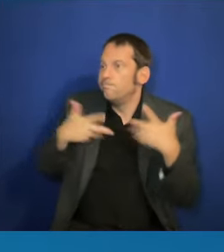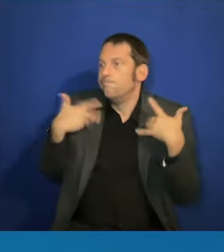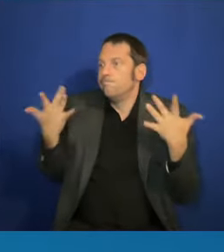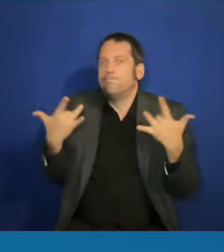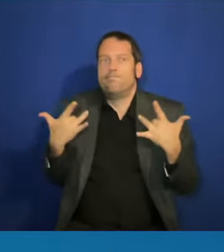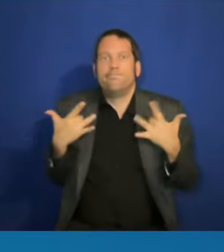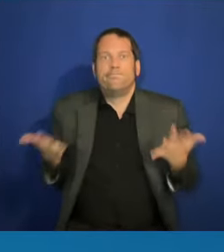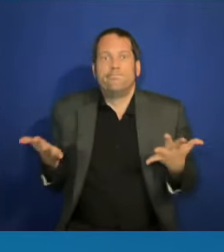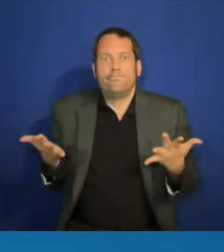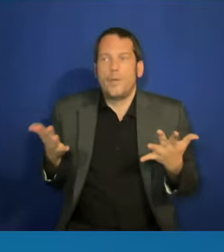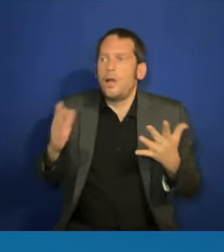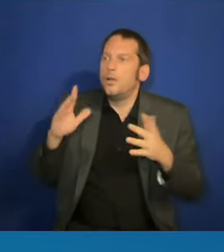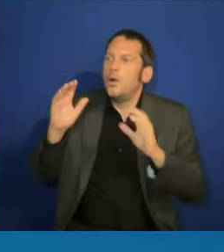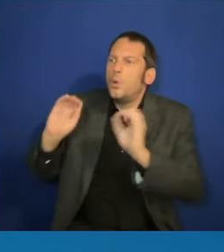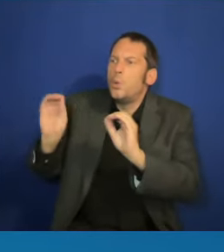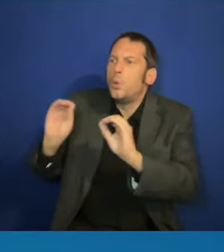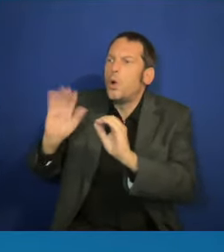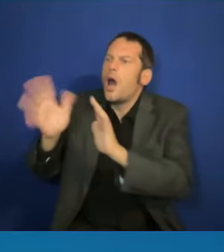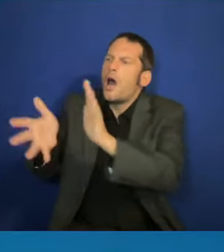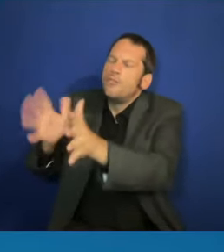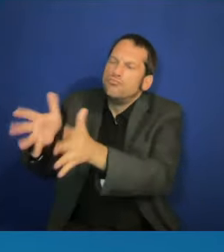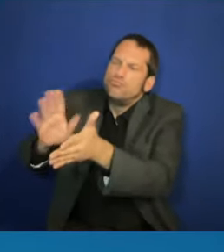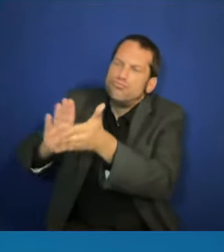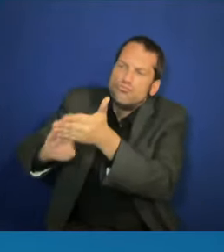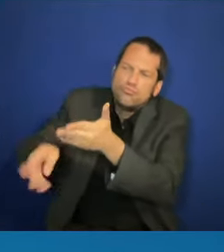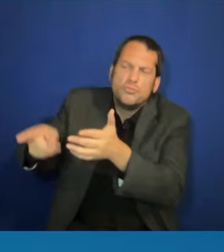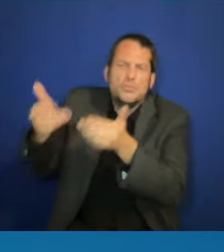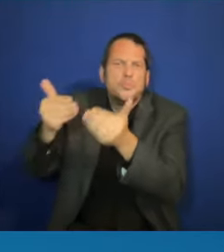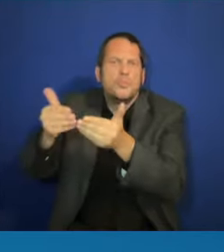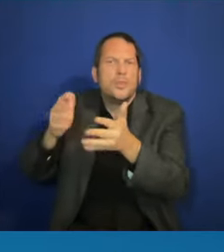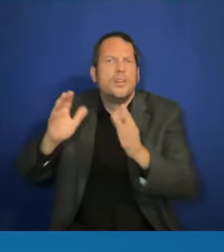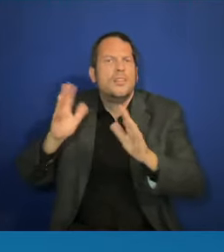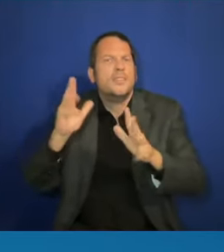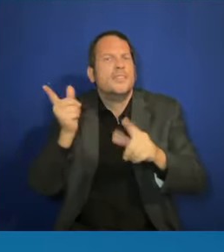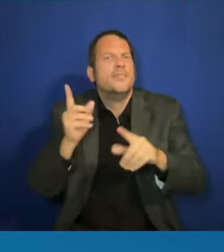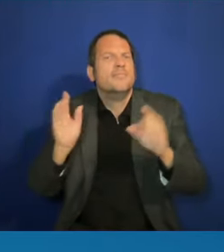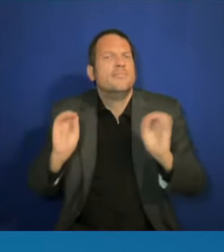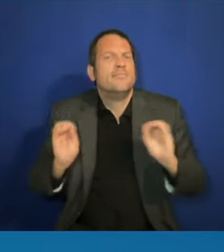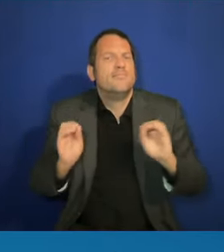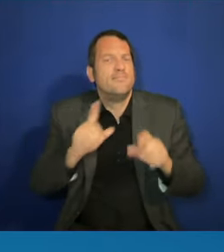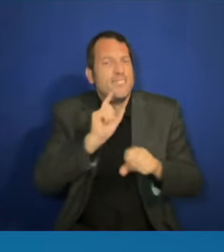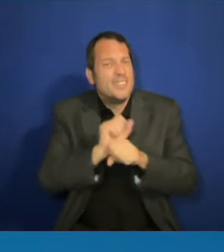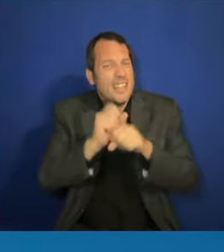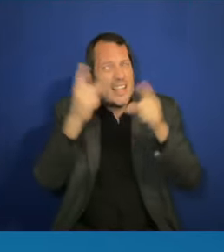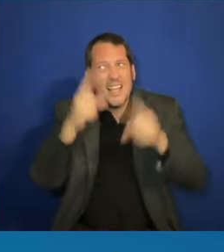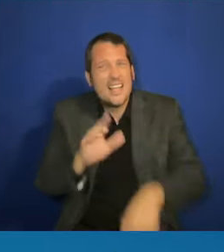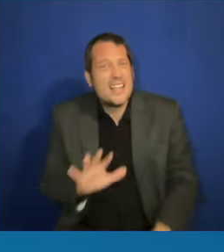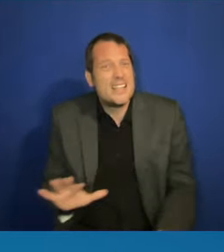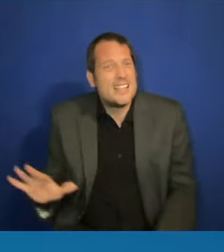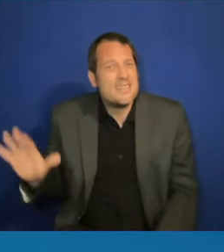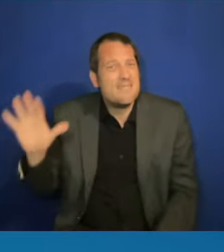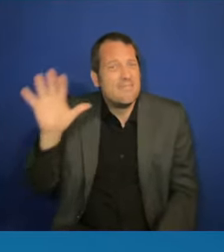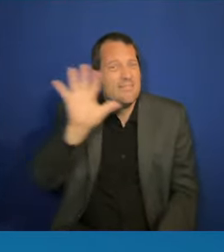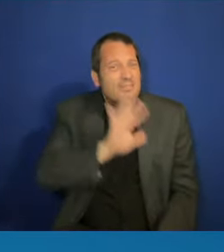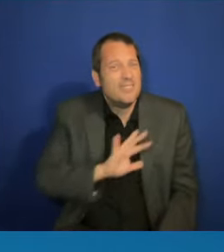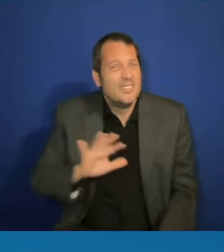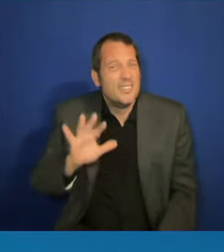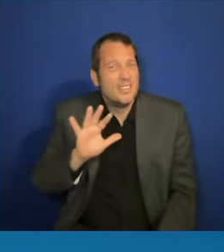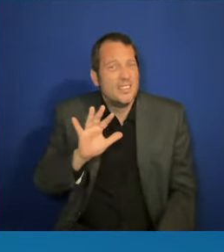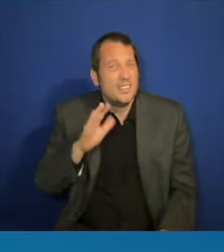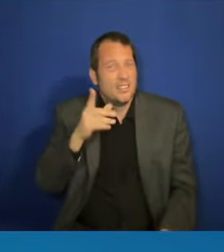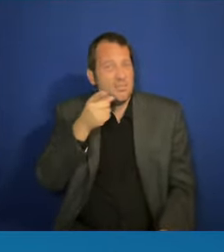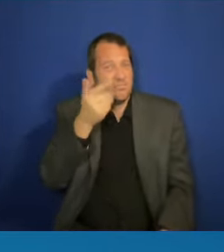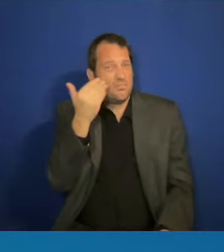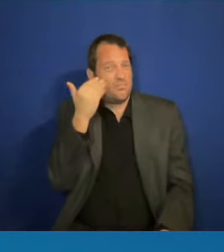country, and so I want to emphasize a point. As many of you know, I spent a large part of my career as a prosecutor,